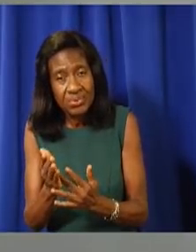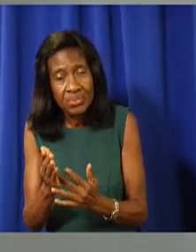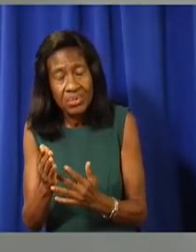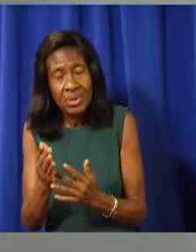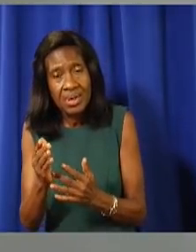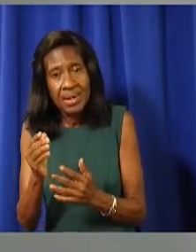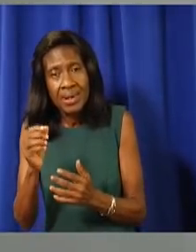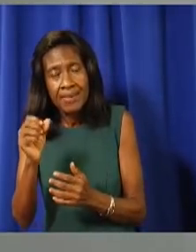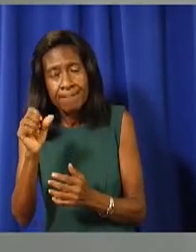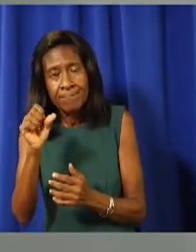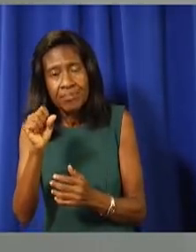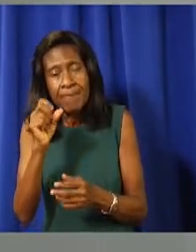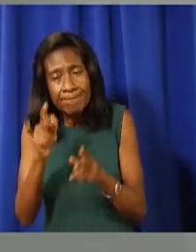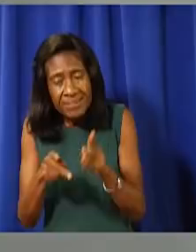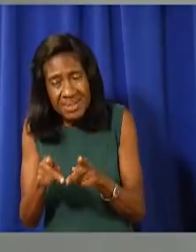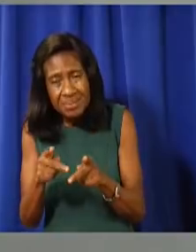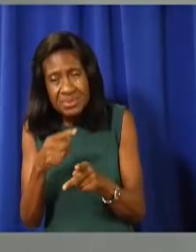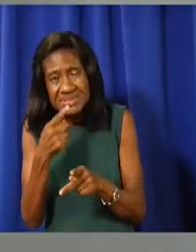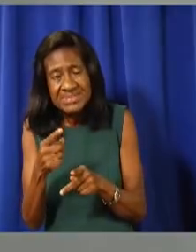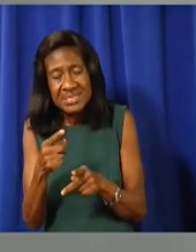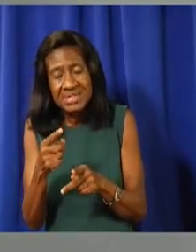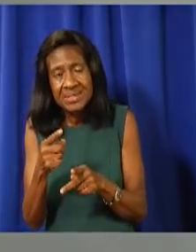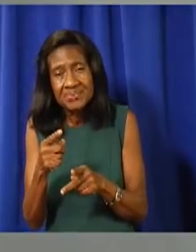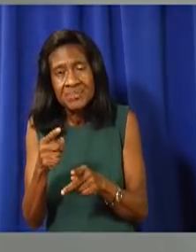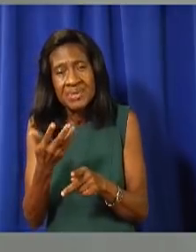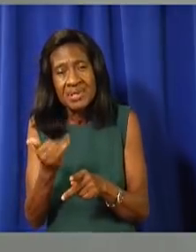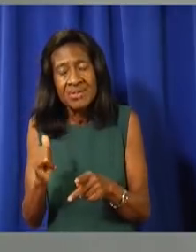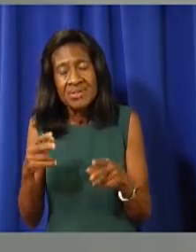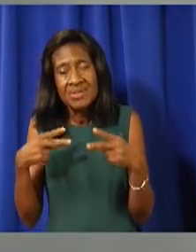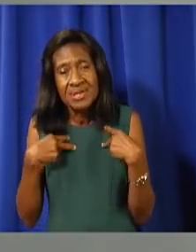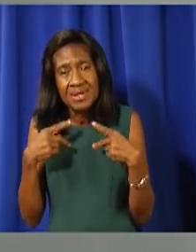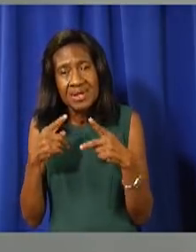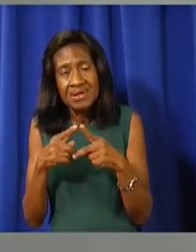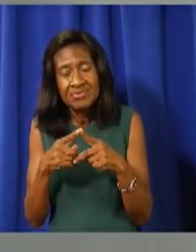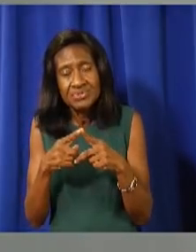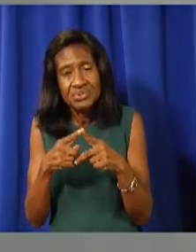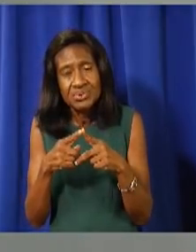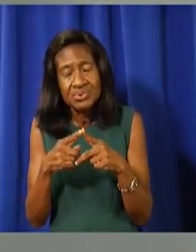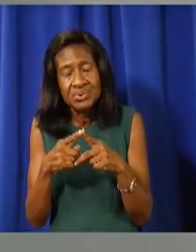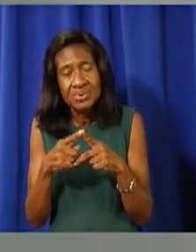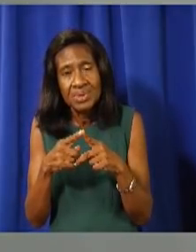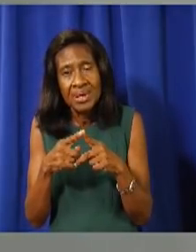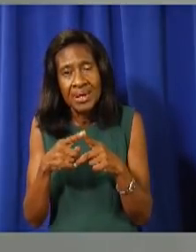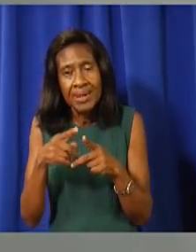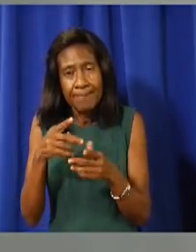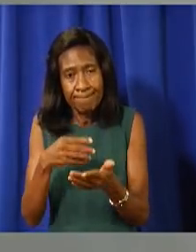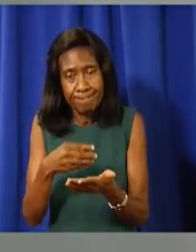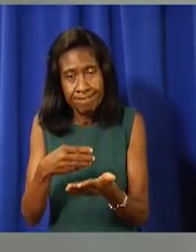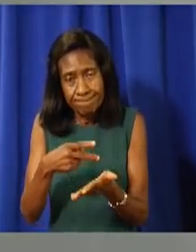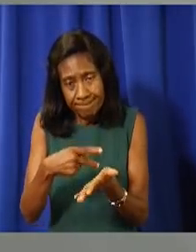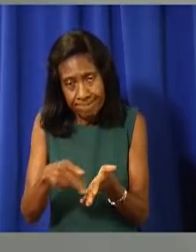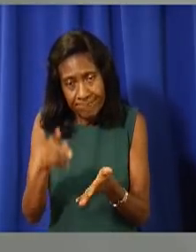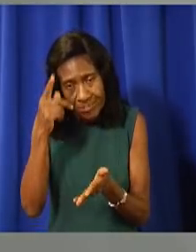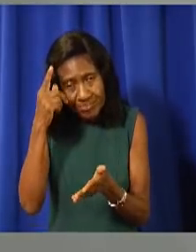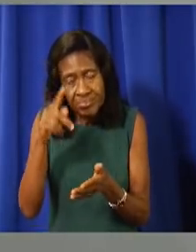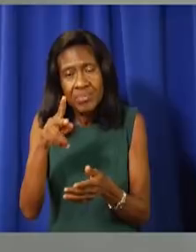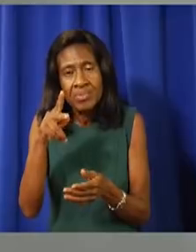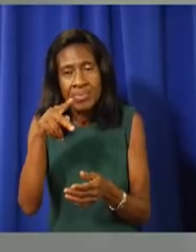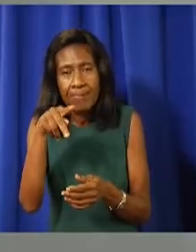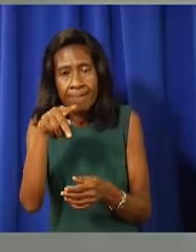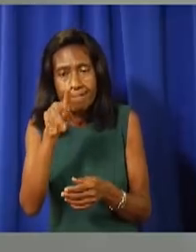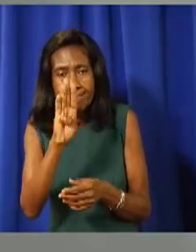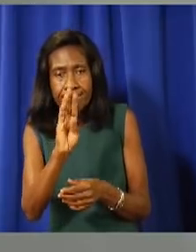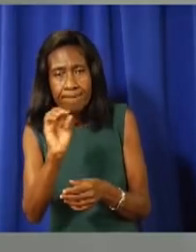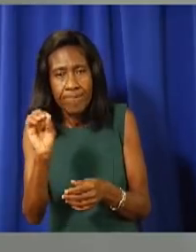usually book three months before say, listen, if I, if I'm not certain that my cousin from Utah that is traveling with us from Texas can